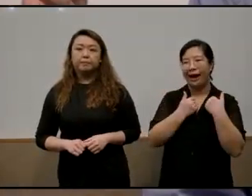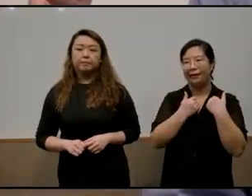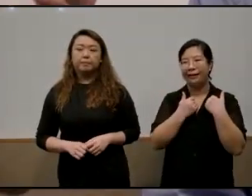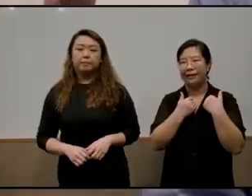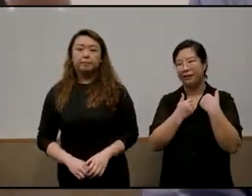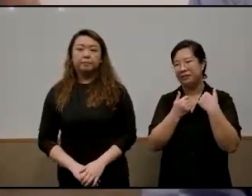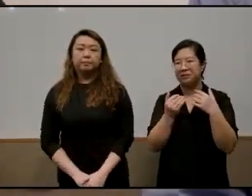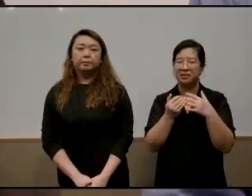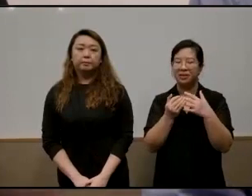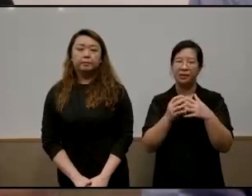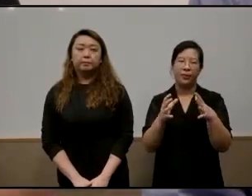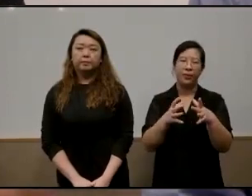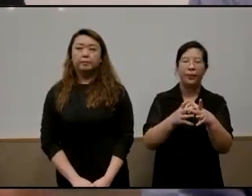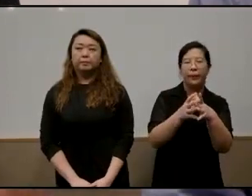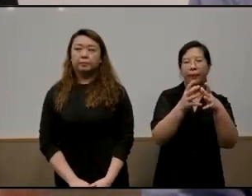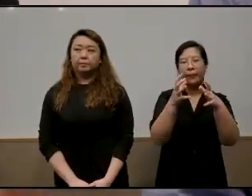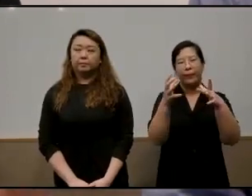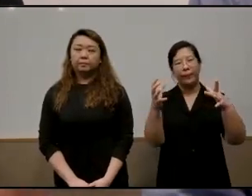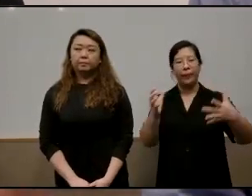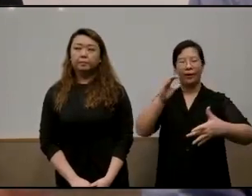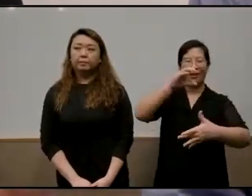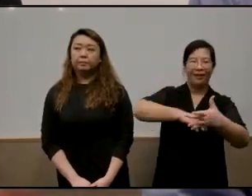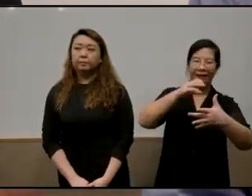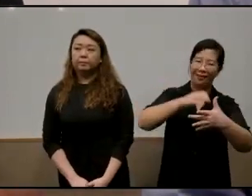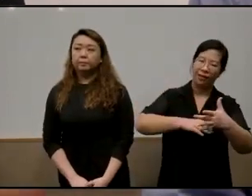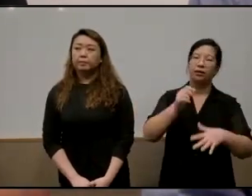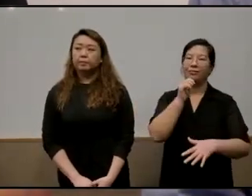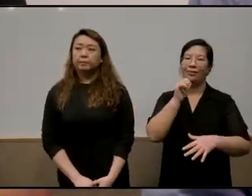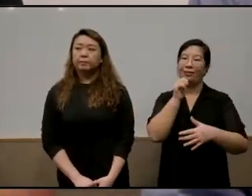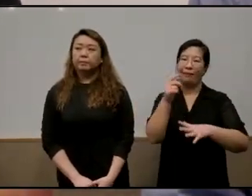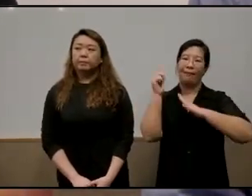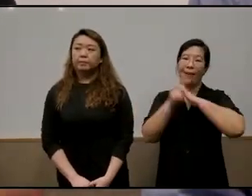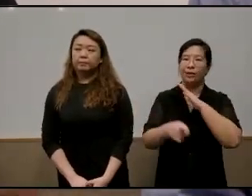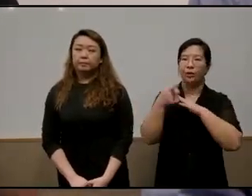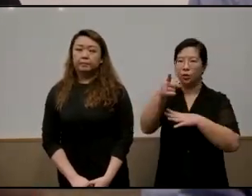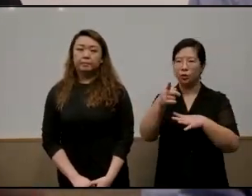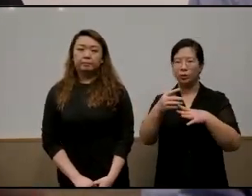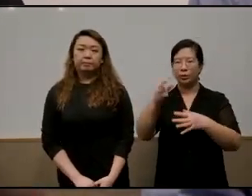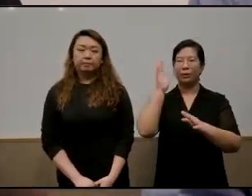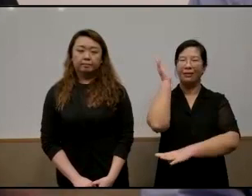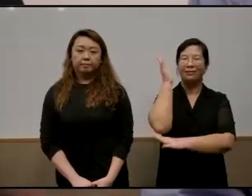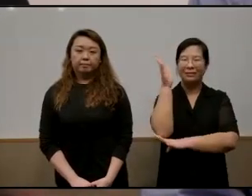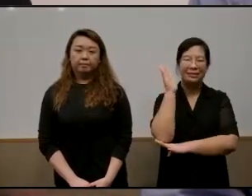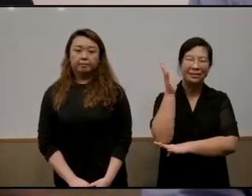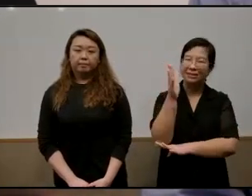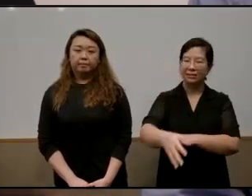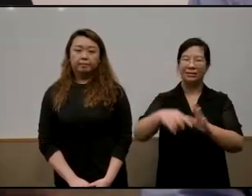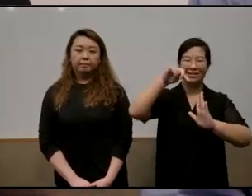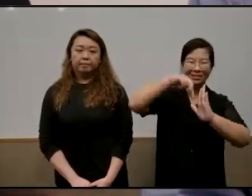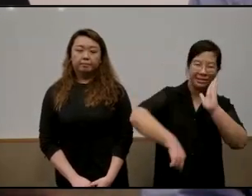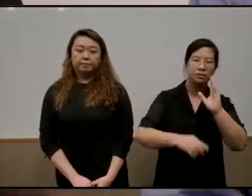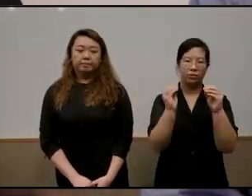much content to absorb them so i'm not going to punish you with a lot of content and like all